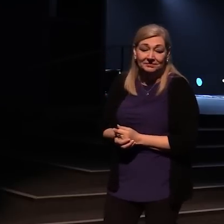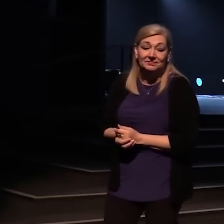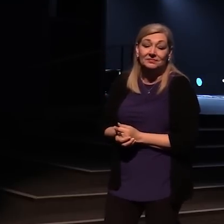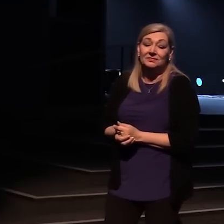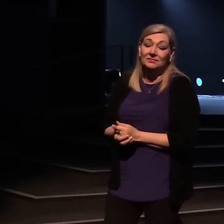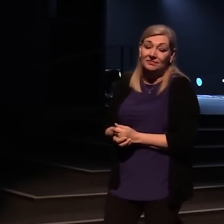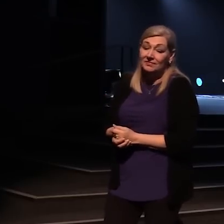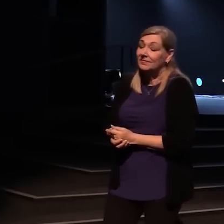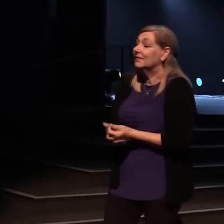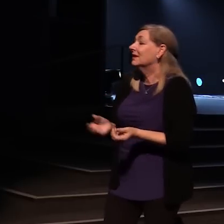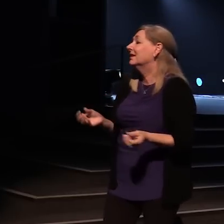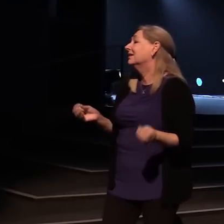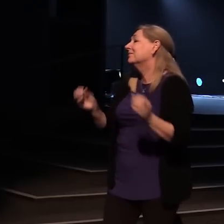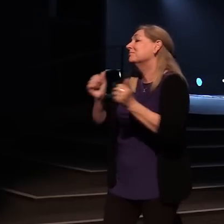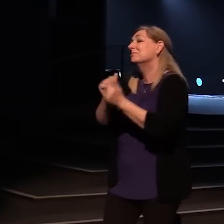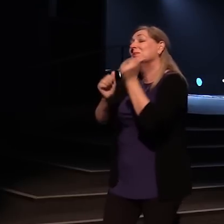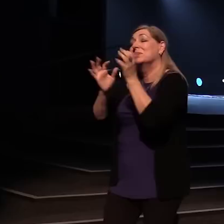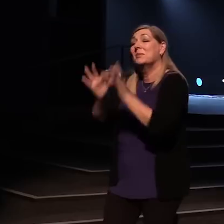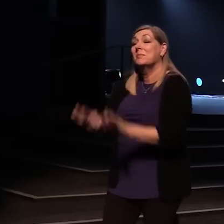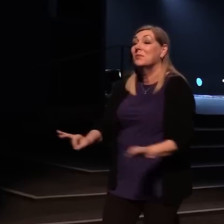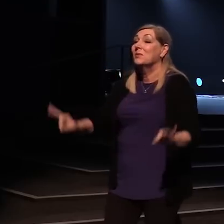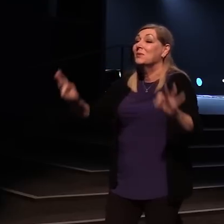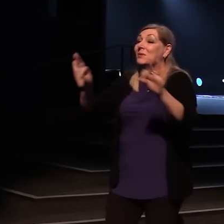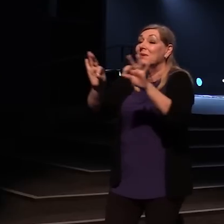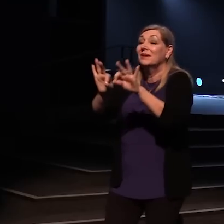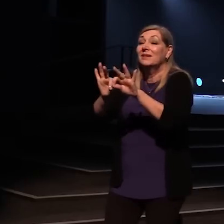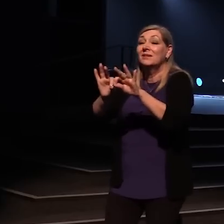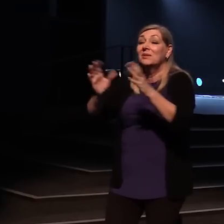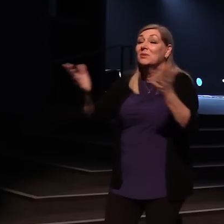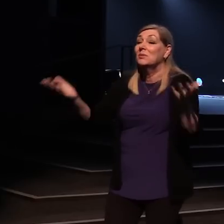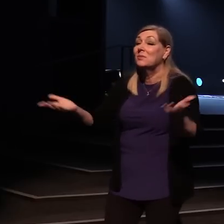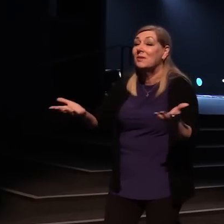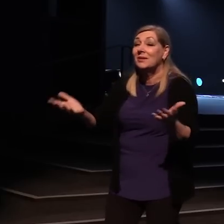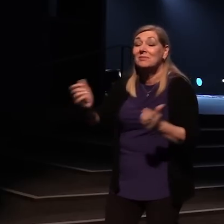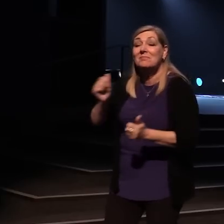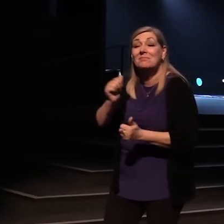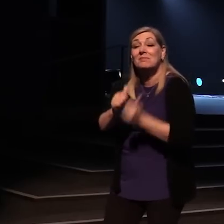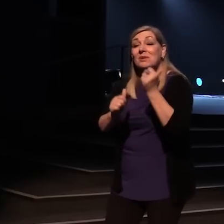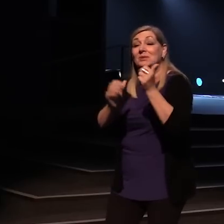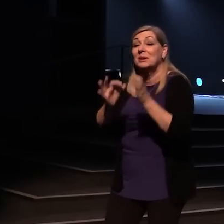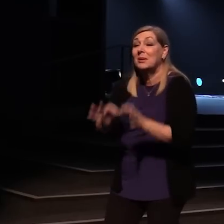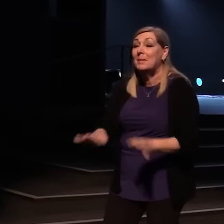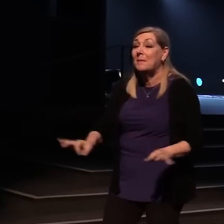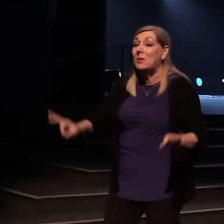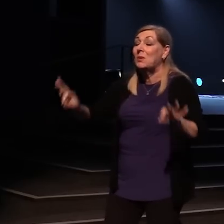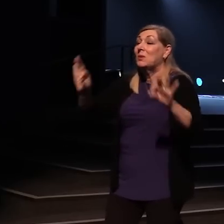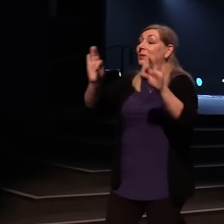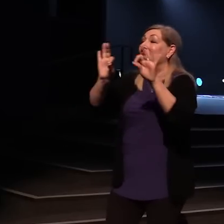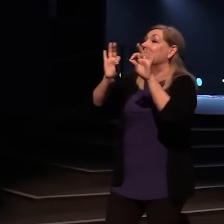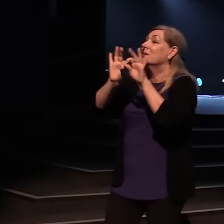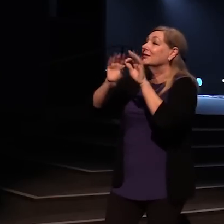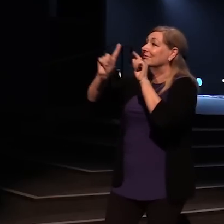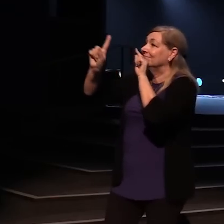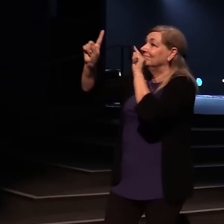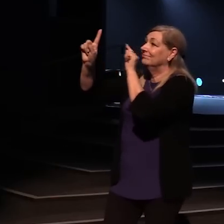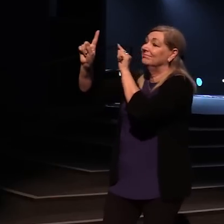And more than anything, more than anything